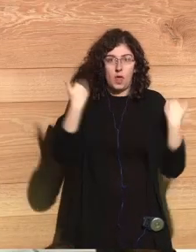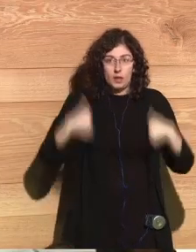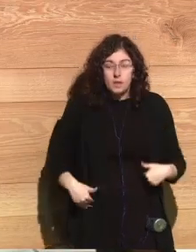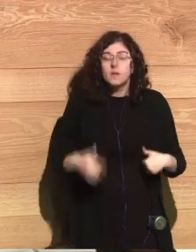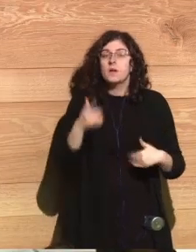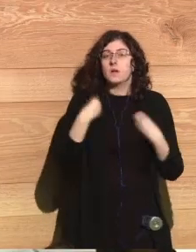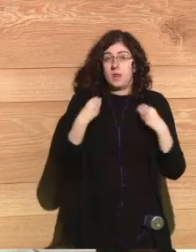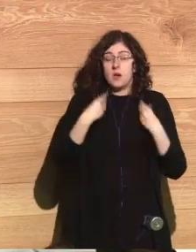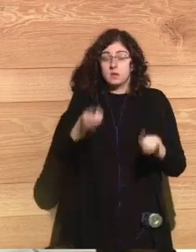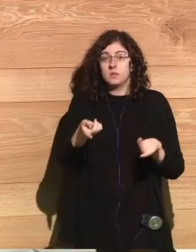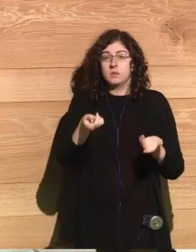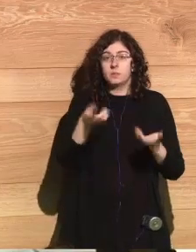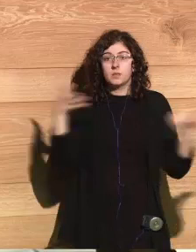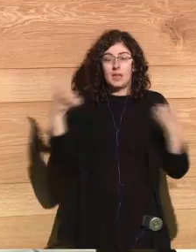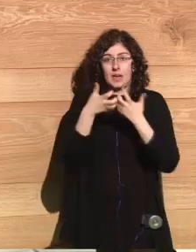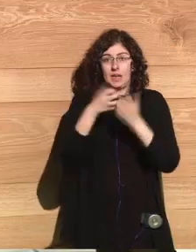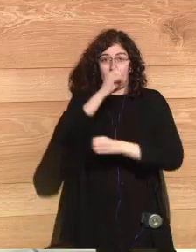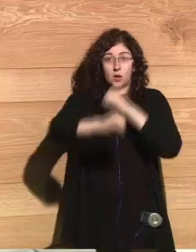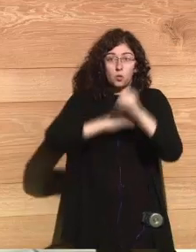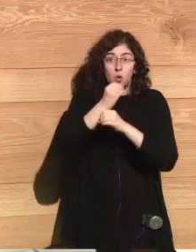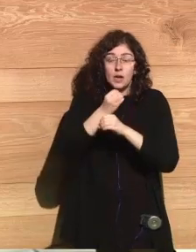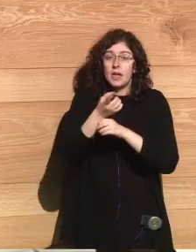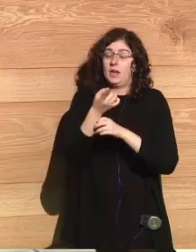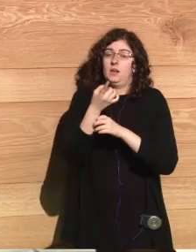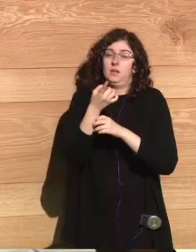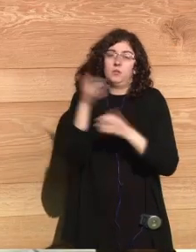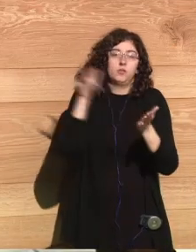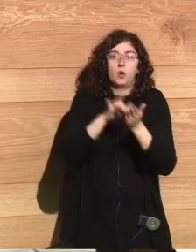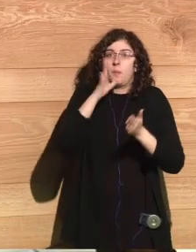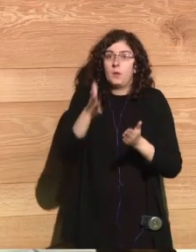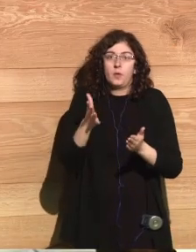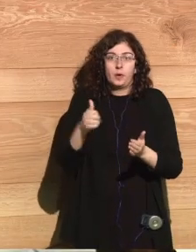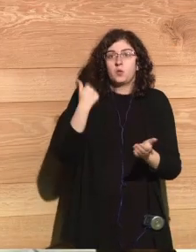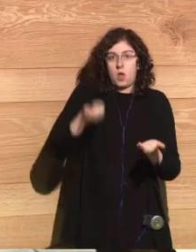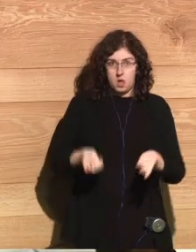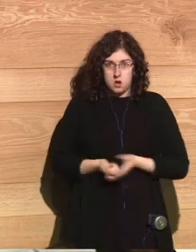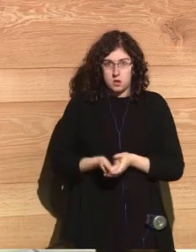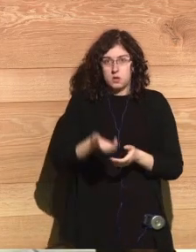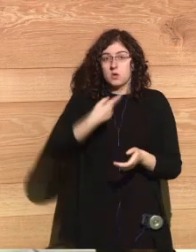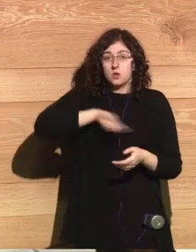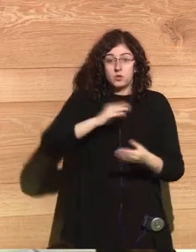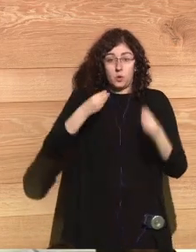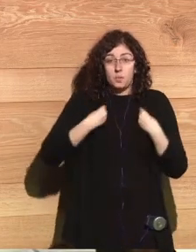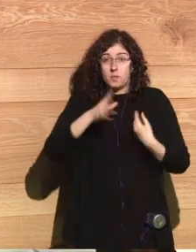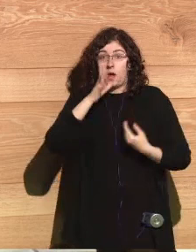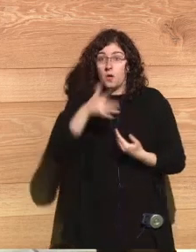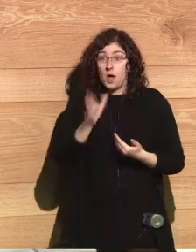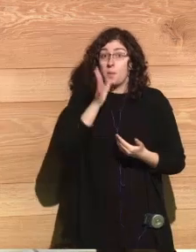these weapons, well, the solicitors have established that the most probable nuclear war is